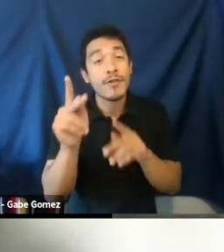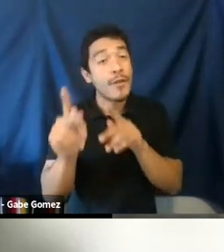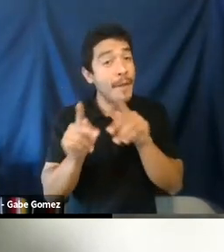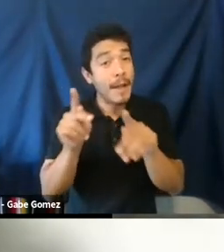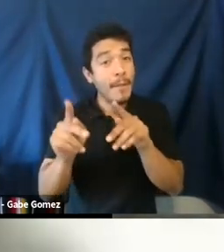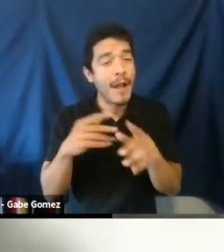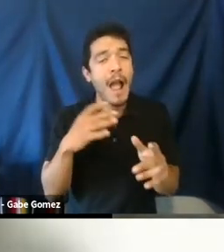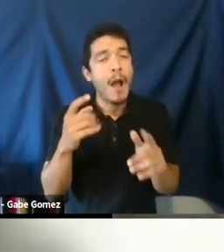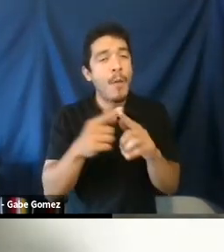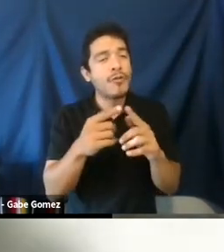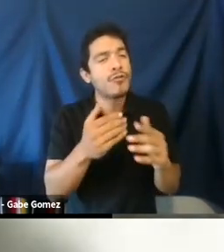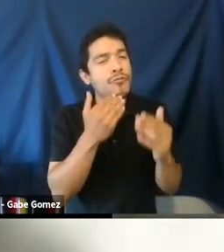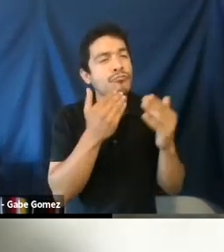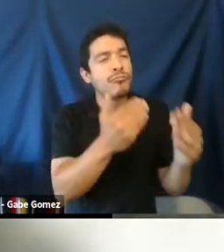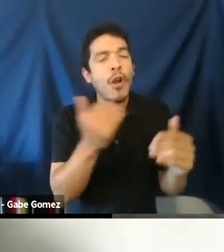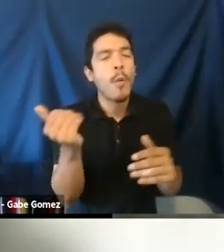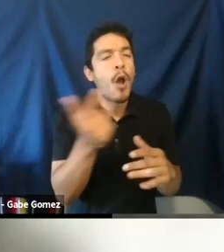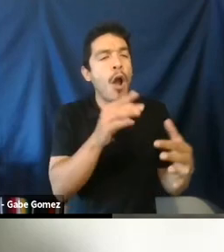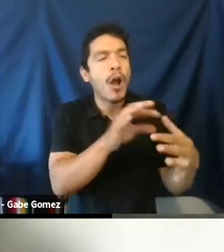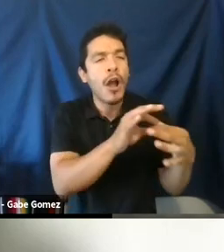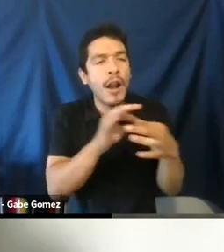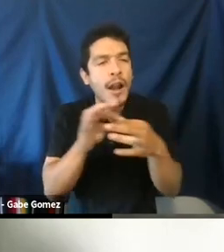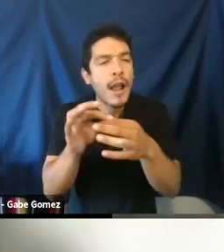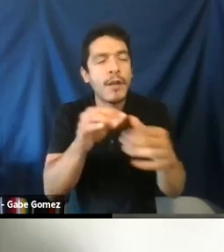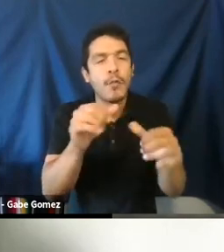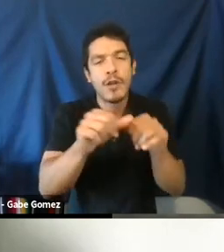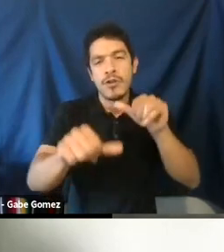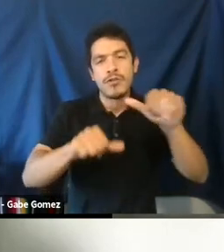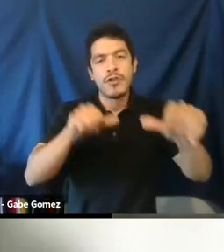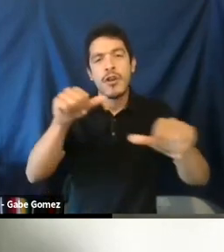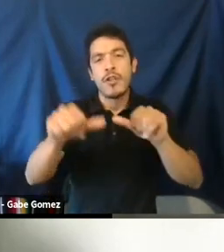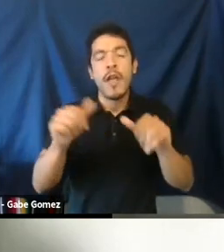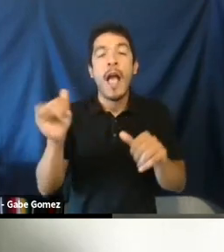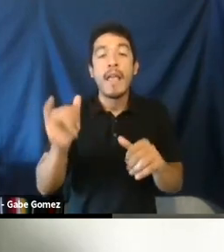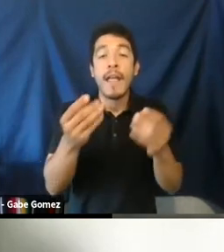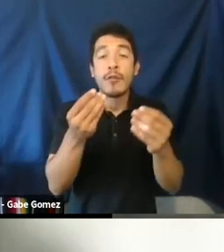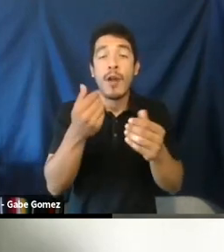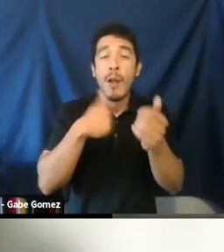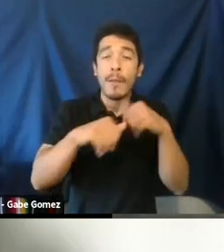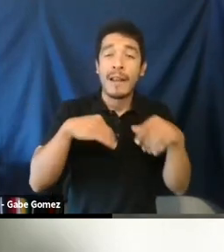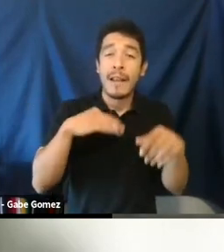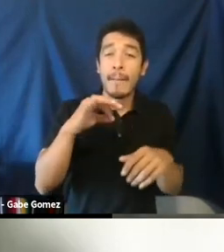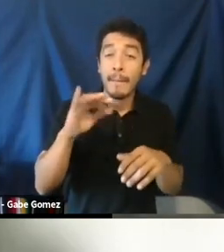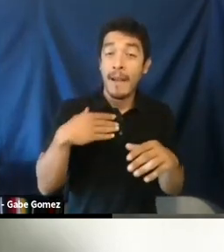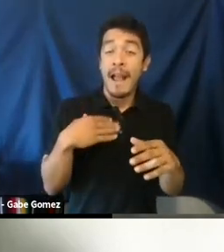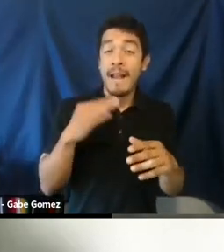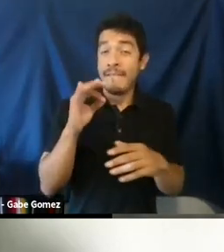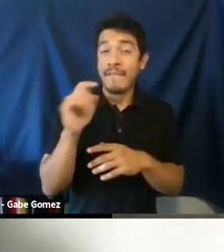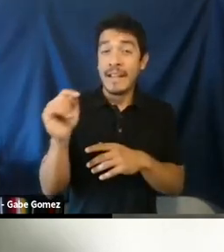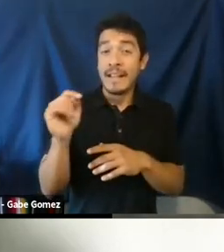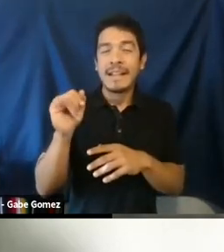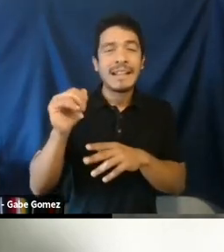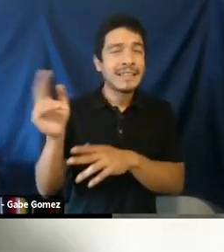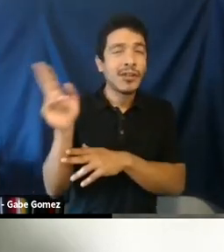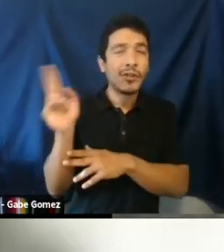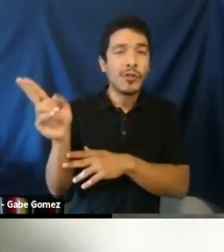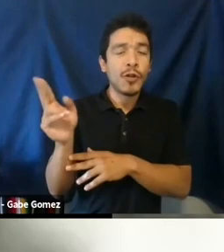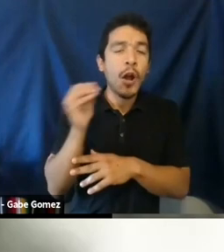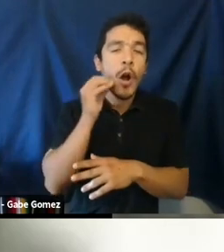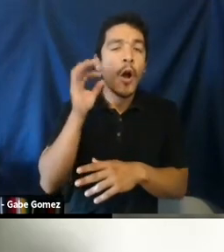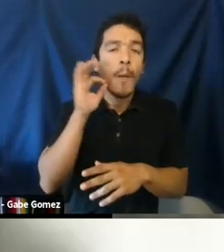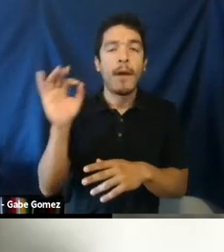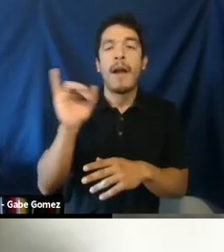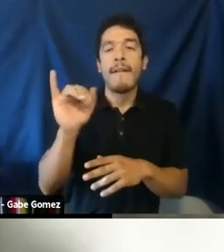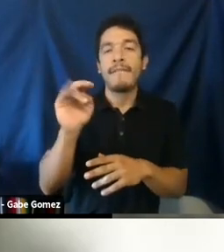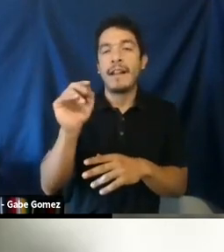we are currently on the traditional lands of the Chumash peoples. I want to recognize that we are all connected with one another and that the